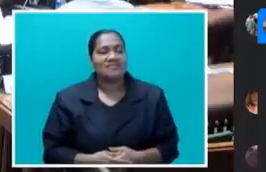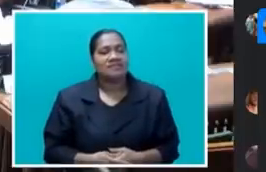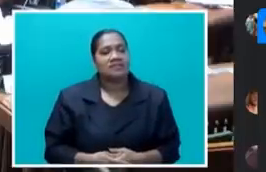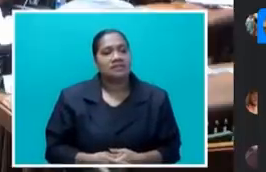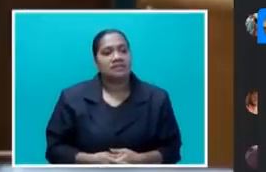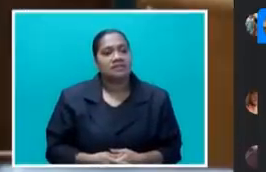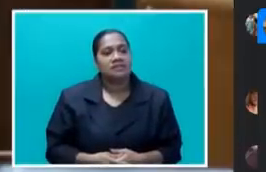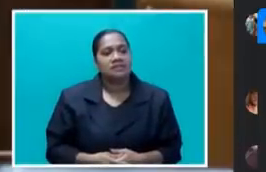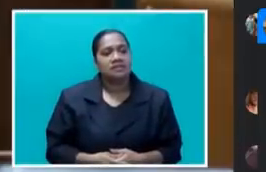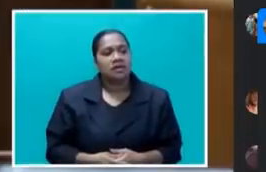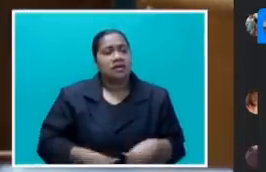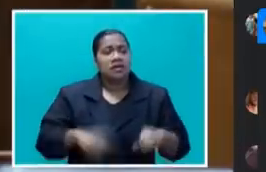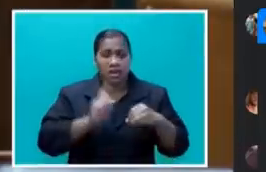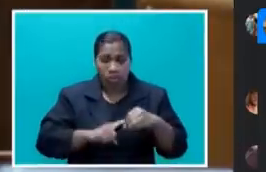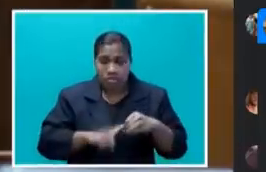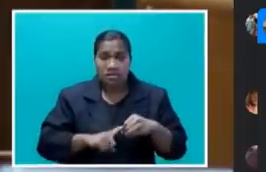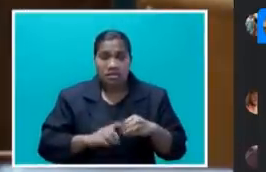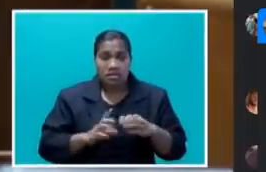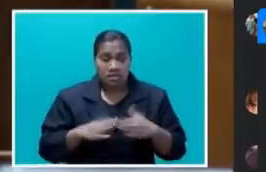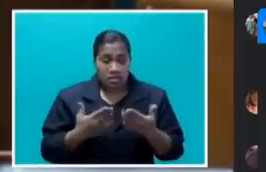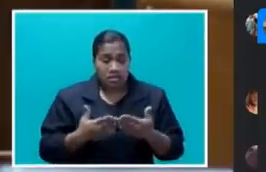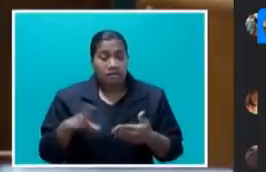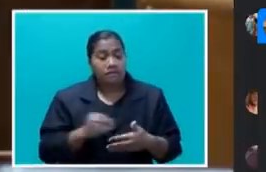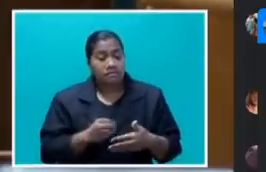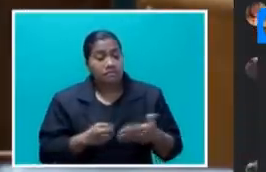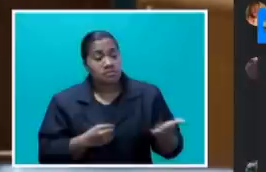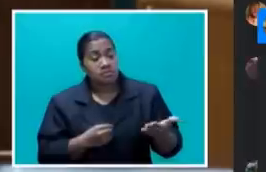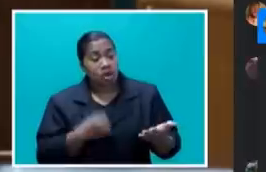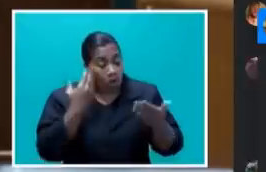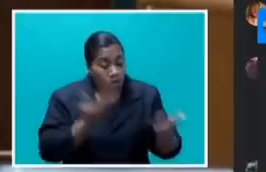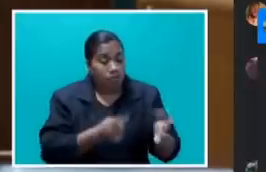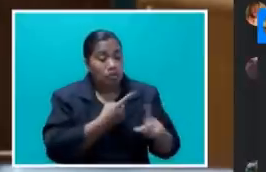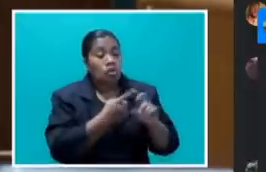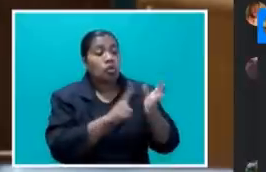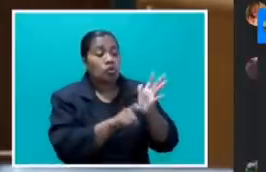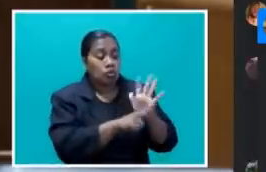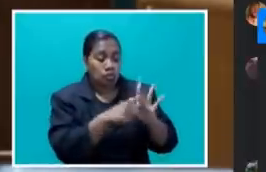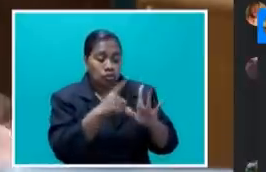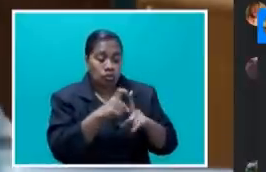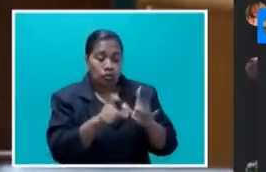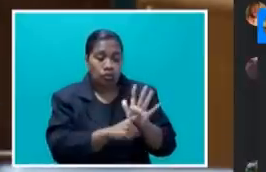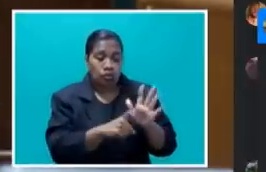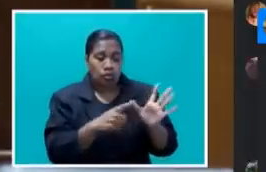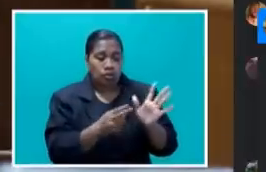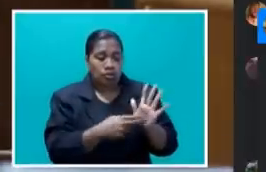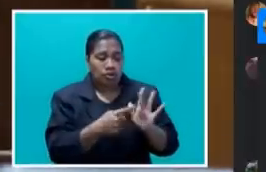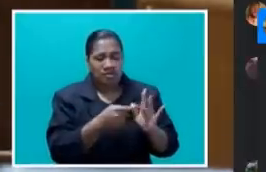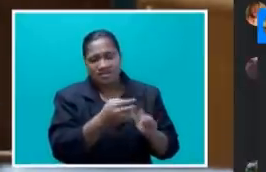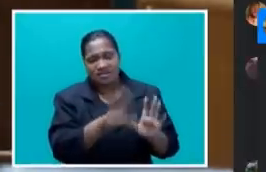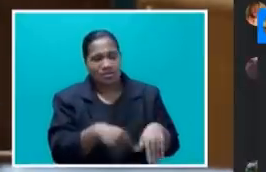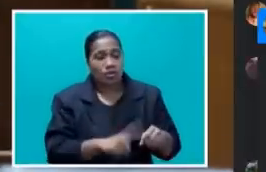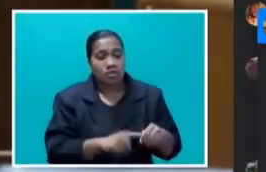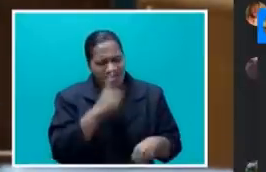And the question, the comment raised by Honourable Kundrani is a substantive question. You can ask me another time. Thank you.